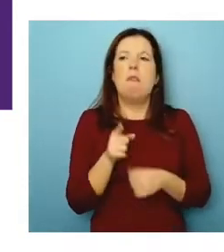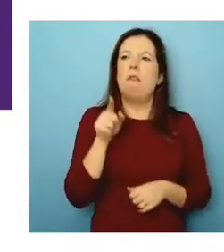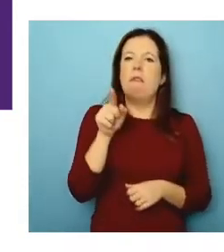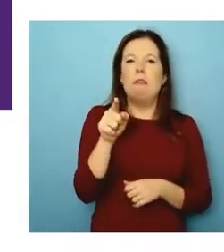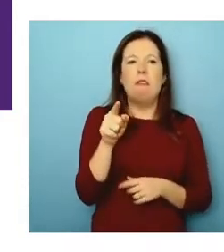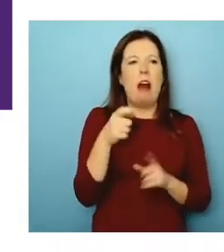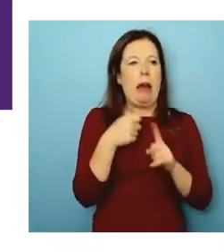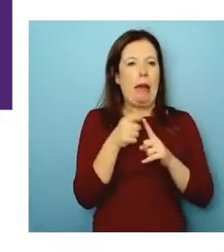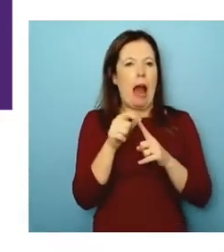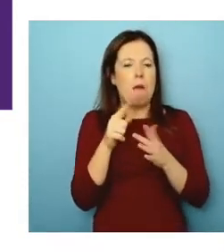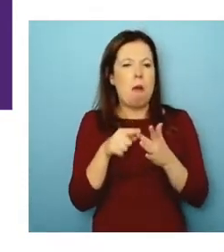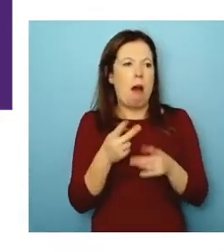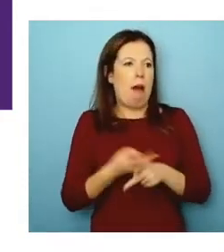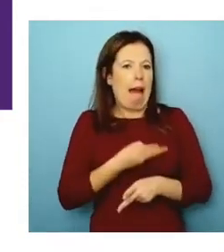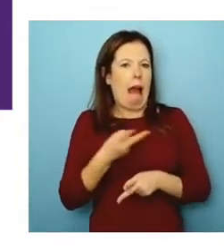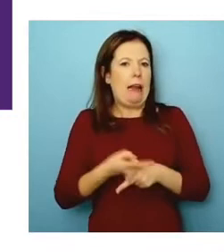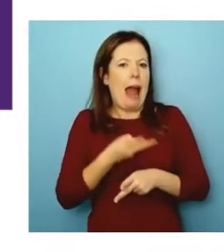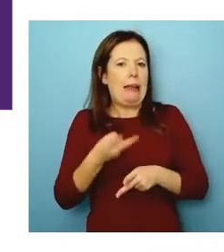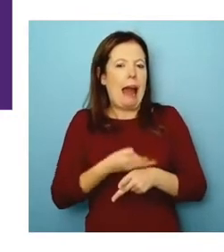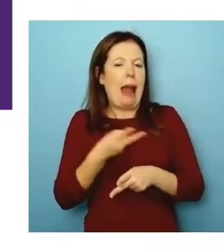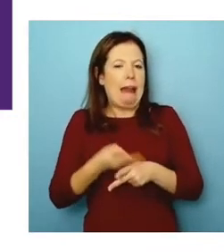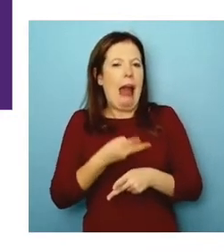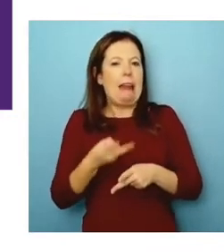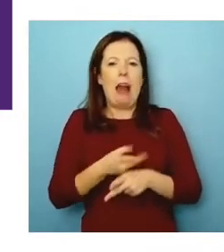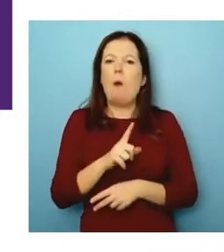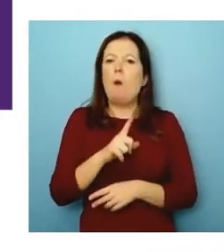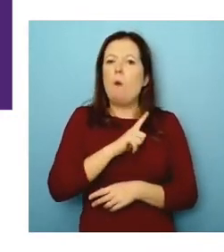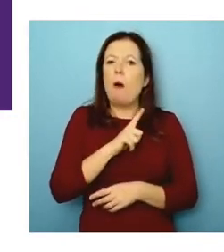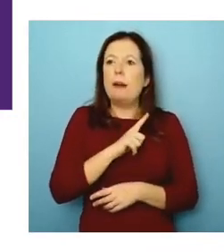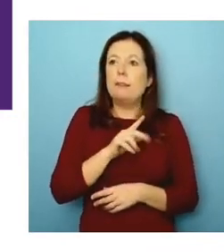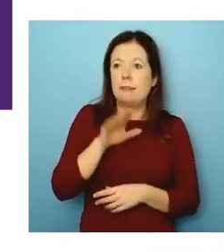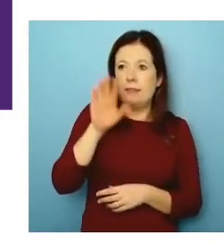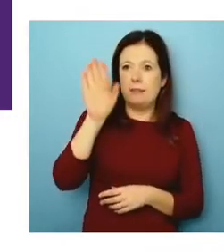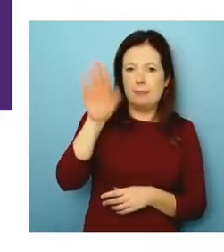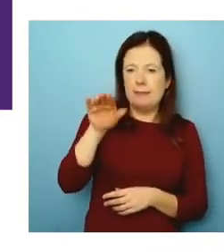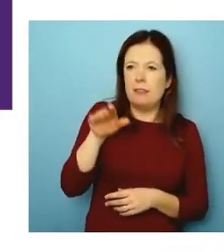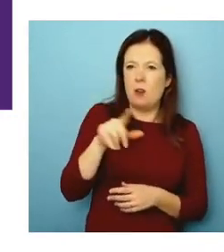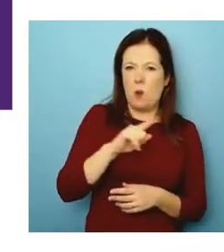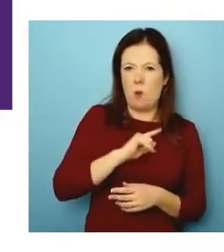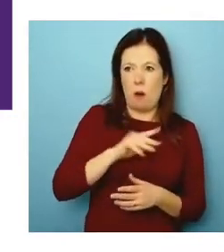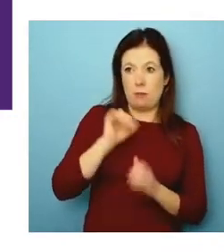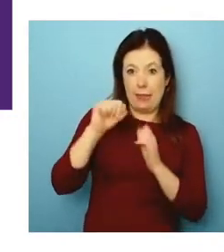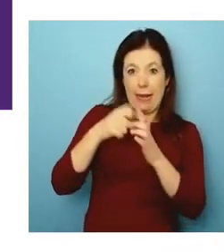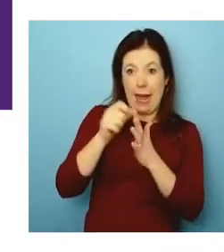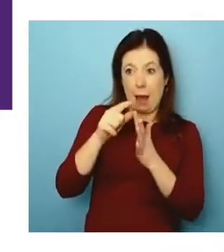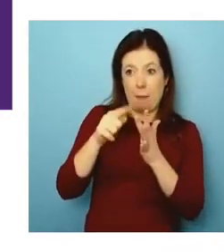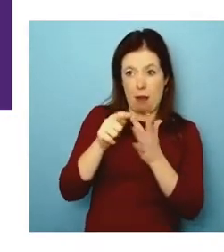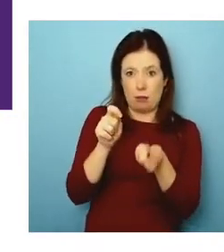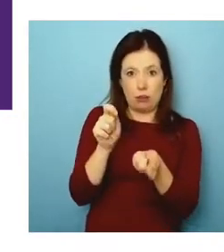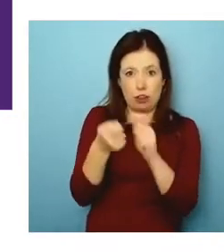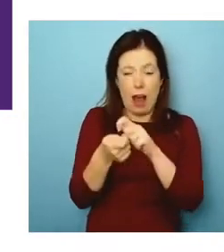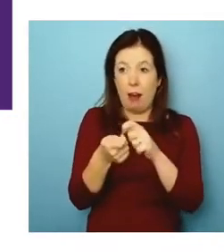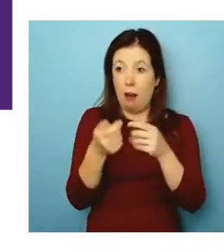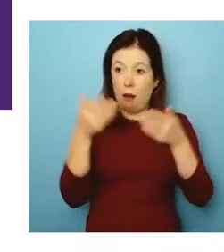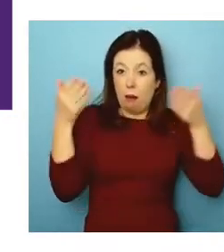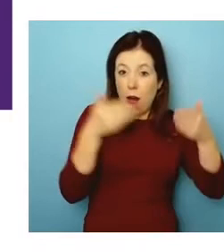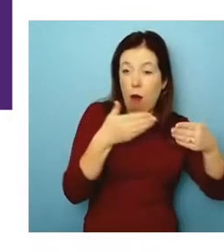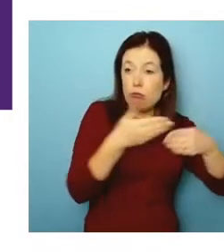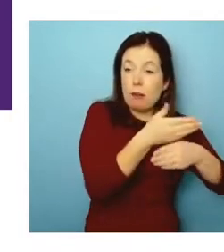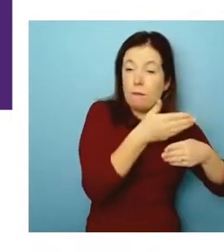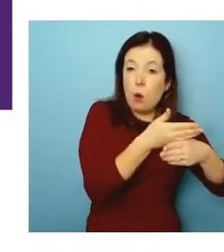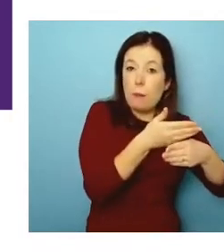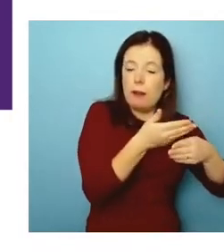KPIs. Let's have a conversation with them about changing the KPIs to not just being about performance, but being about